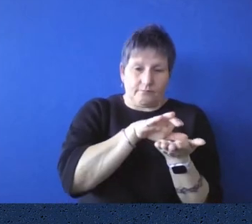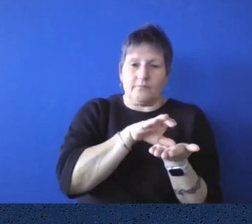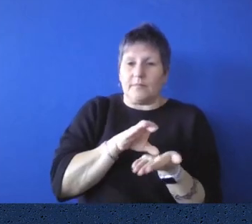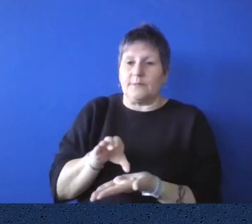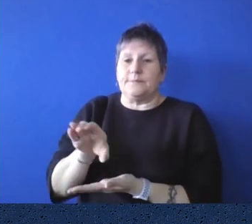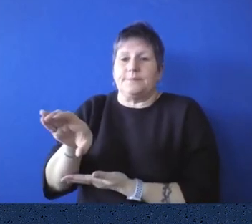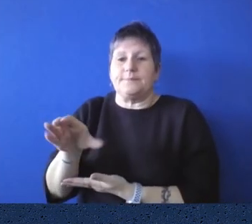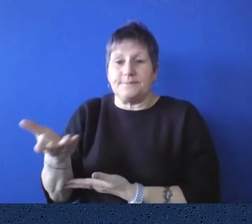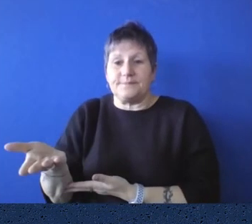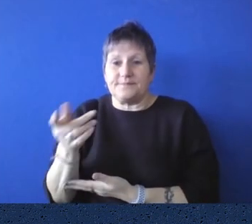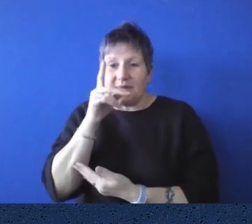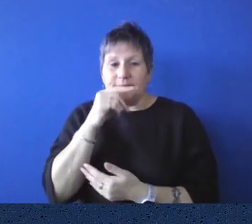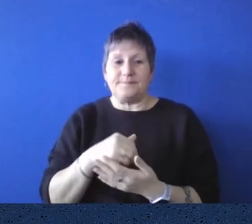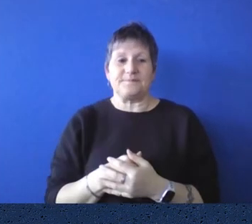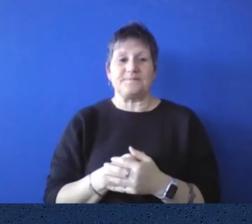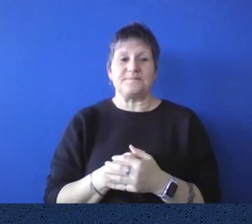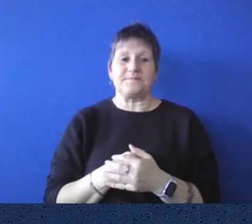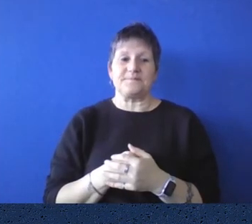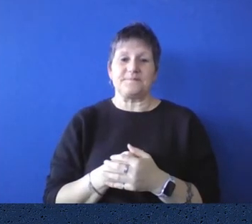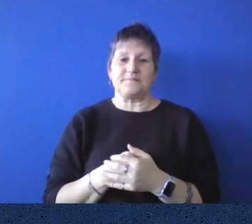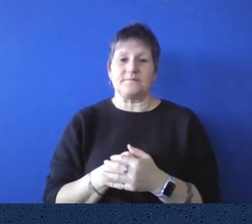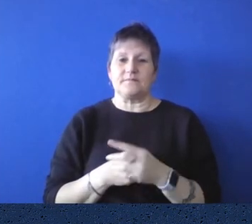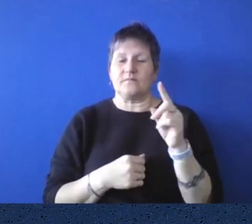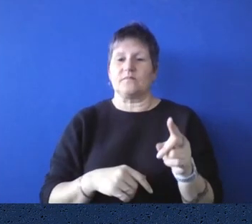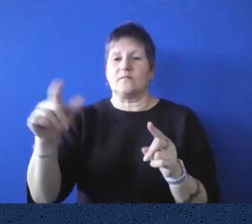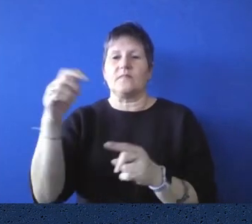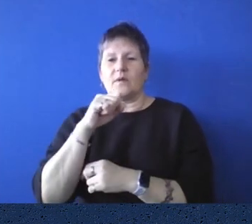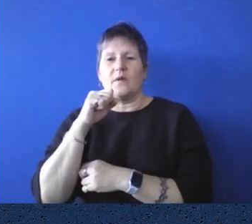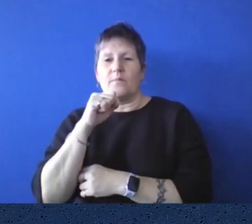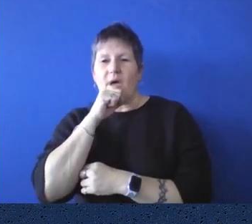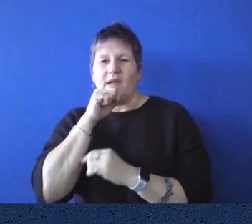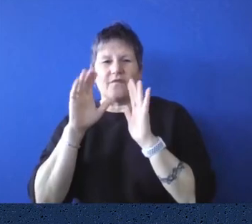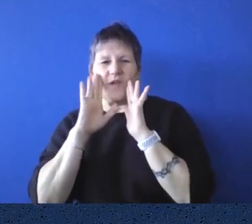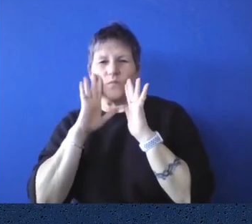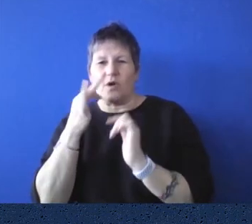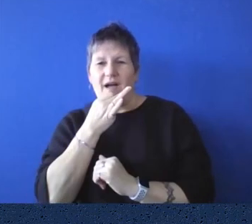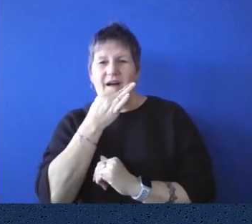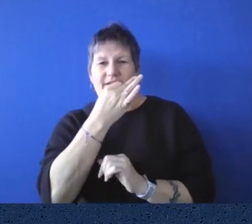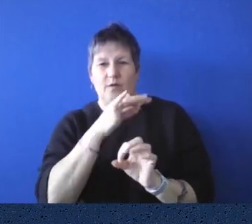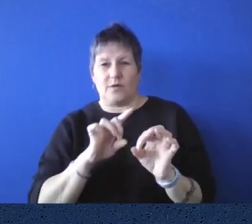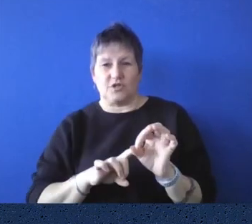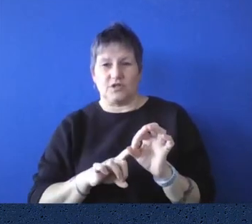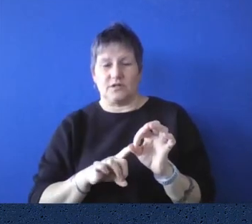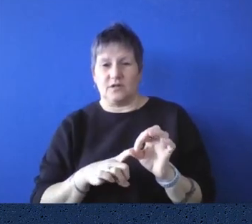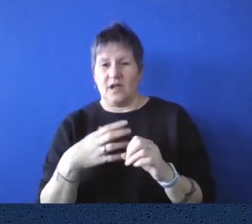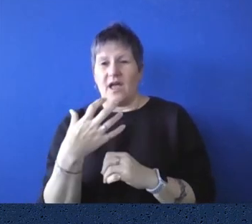We've had, Joe was asked on Facebook if there's a public, publicly accessible catalog.